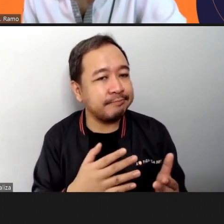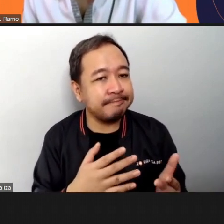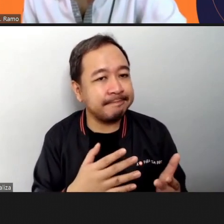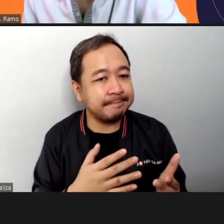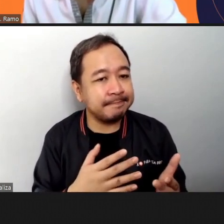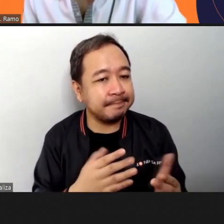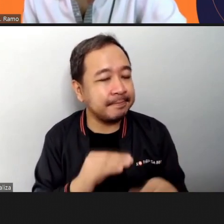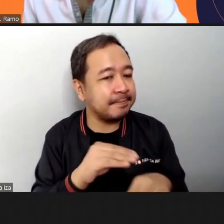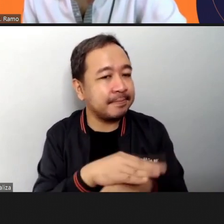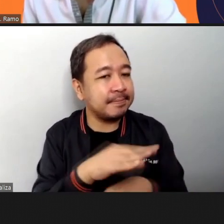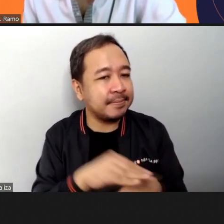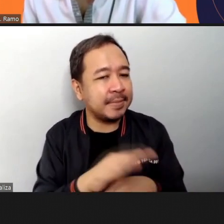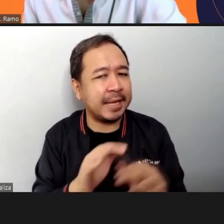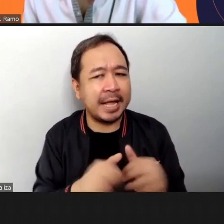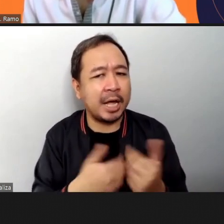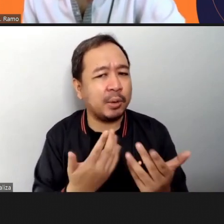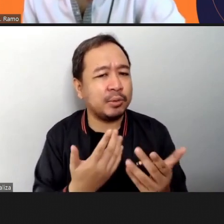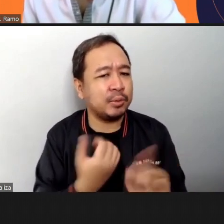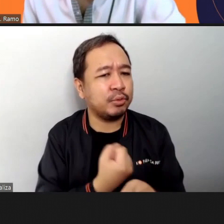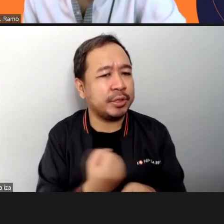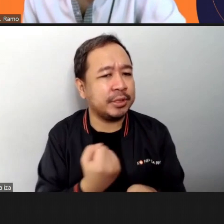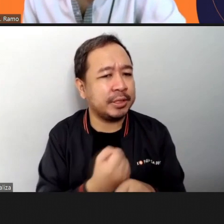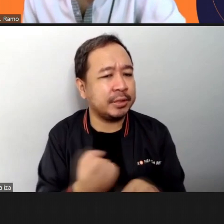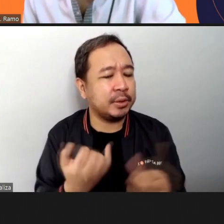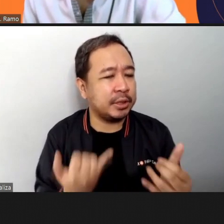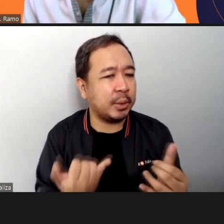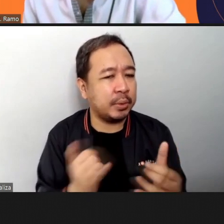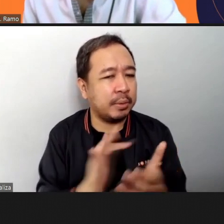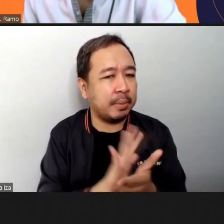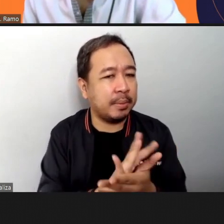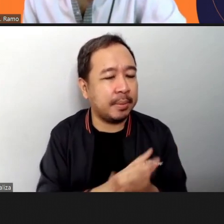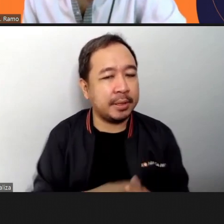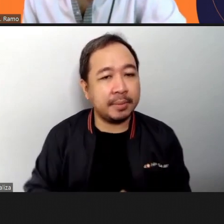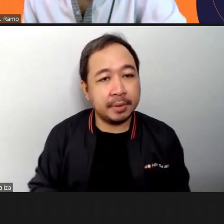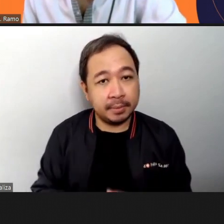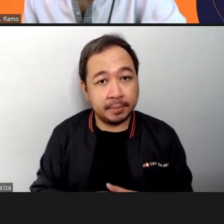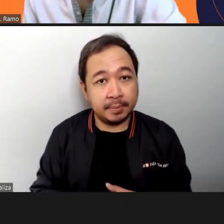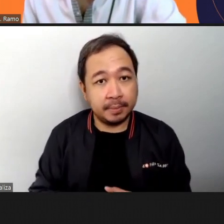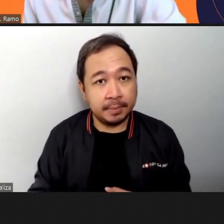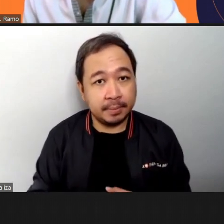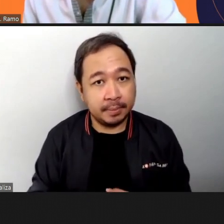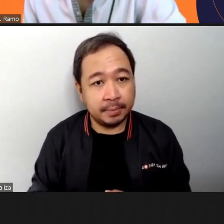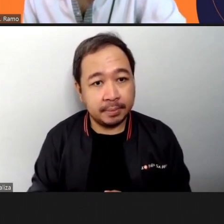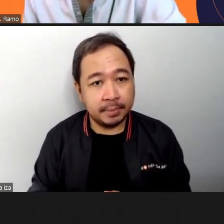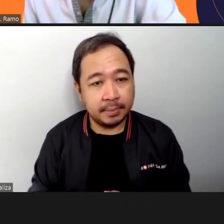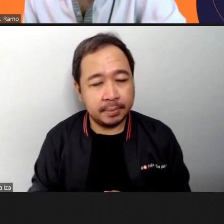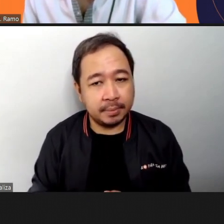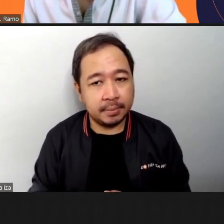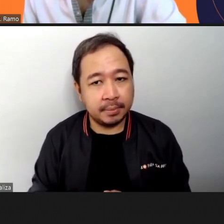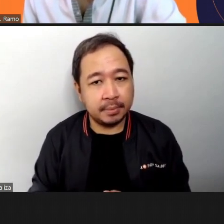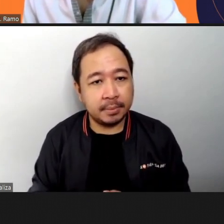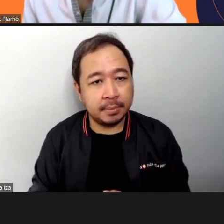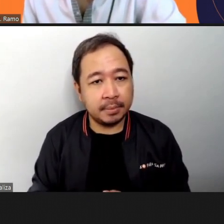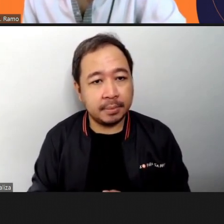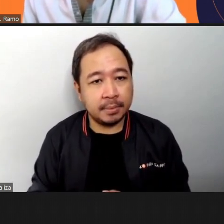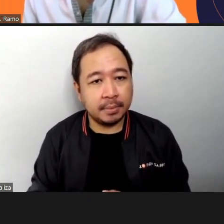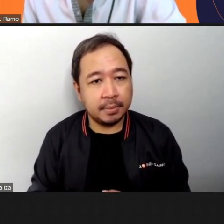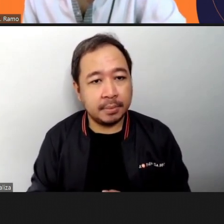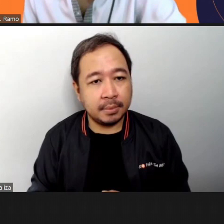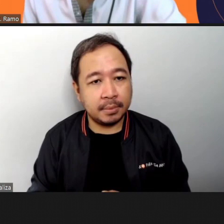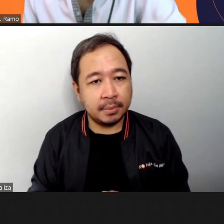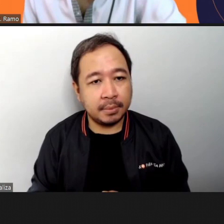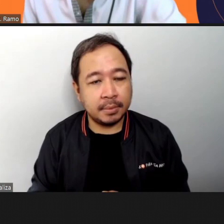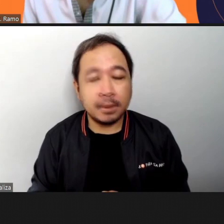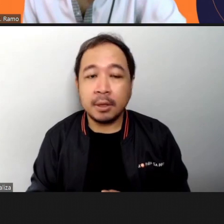practice resilience during this time of pandemic for me I think to practice resiliency it's